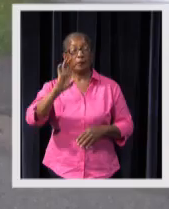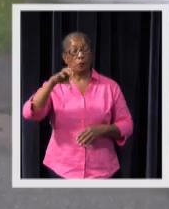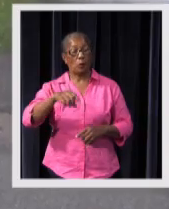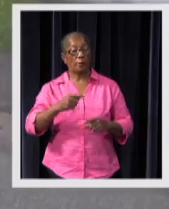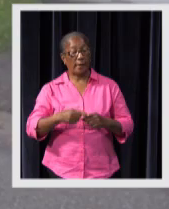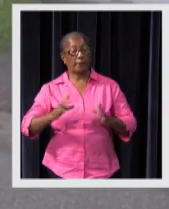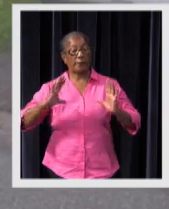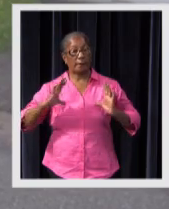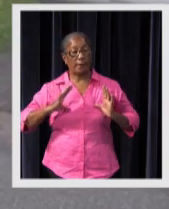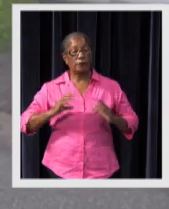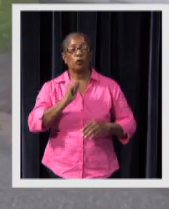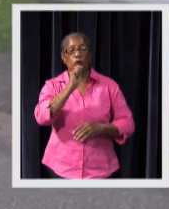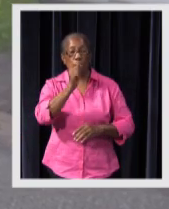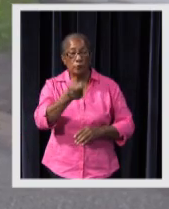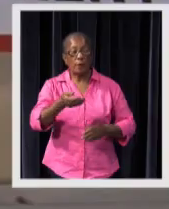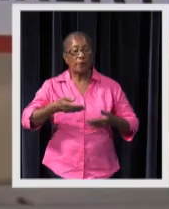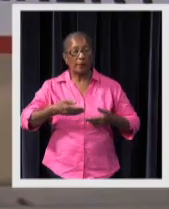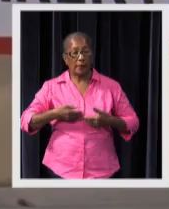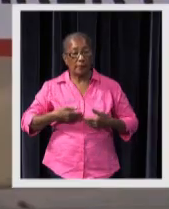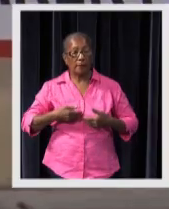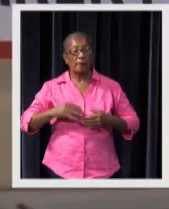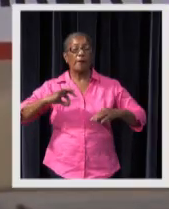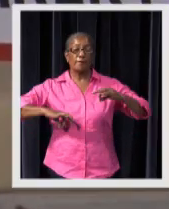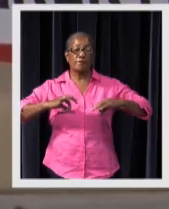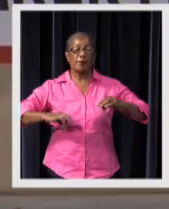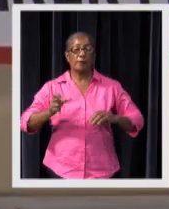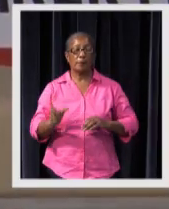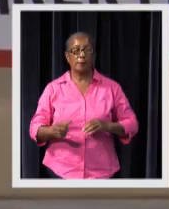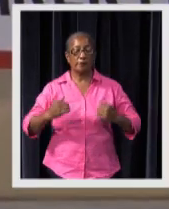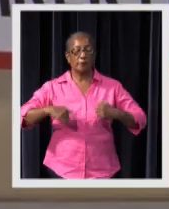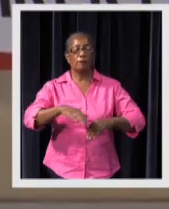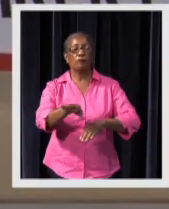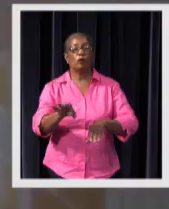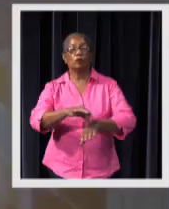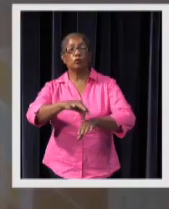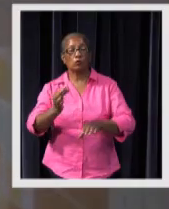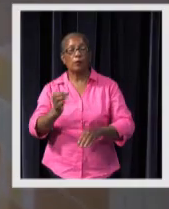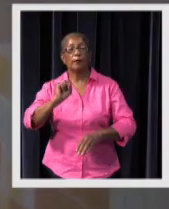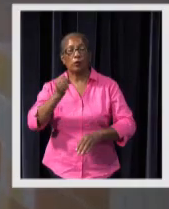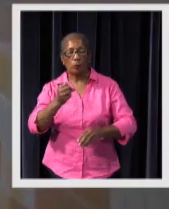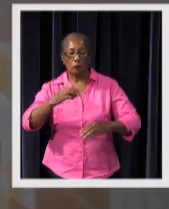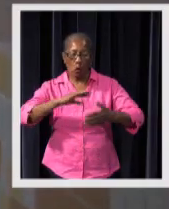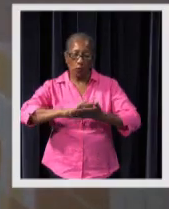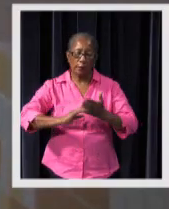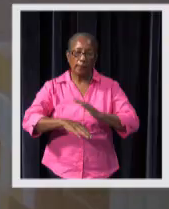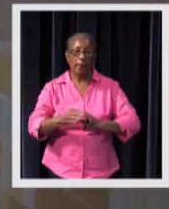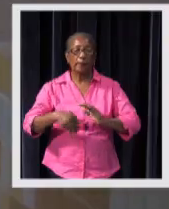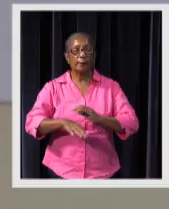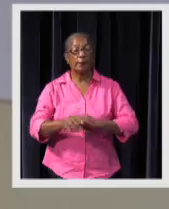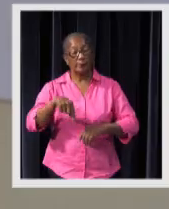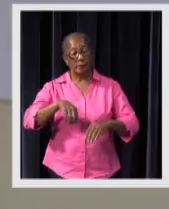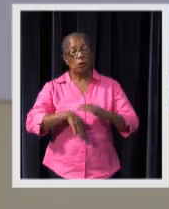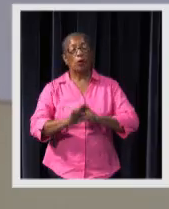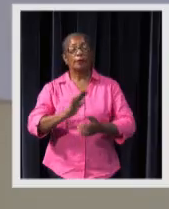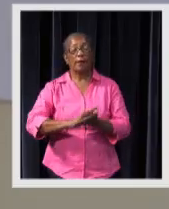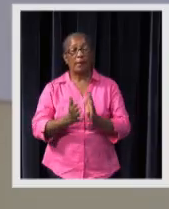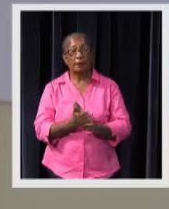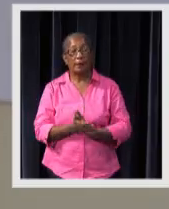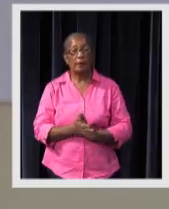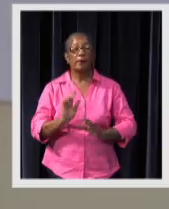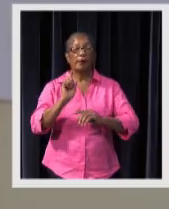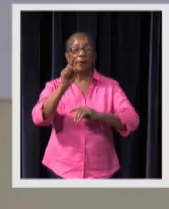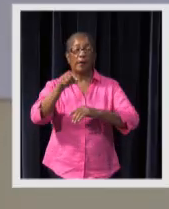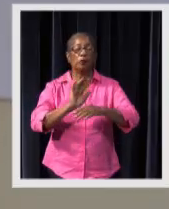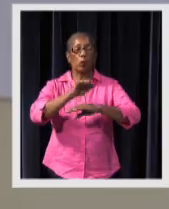Jatnalan Singh indicates that the union and management have been given permission by the Ministry of Health to negotiate.